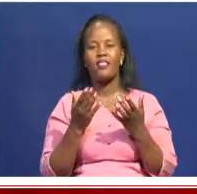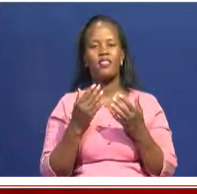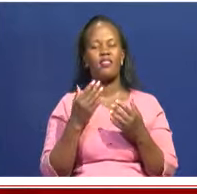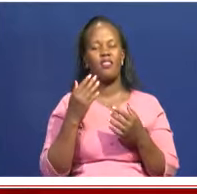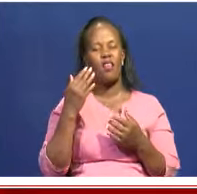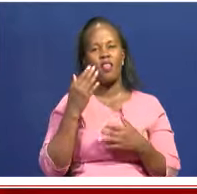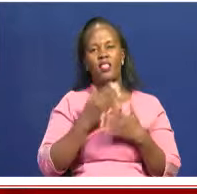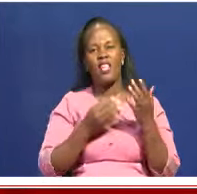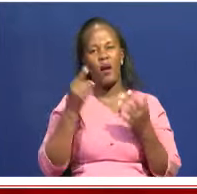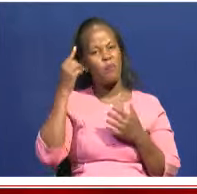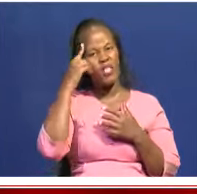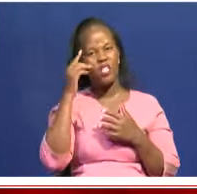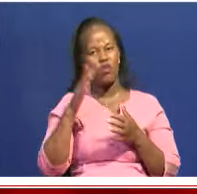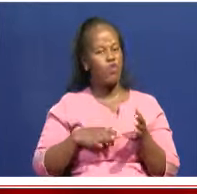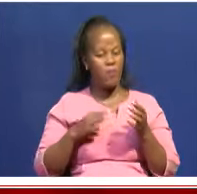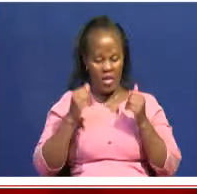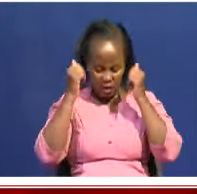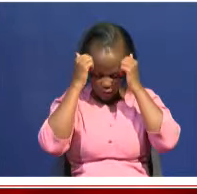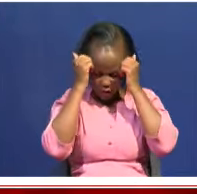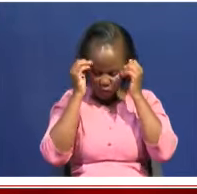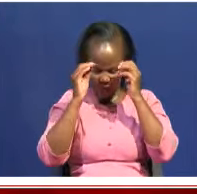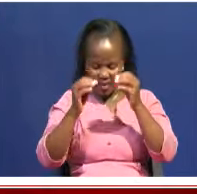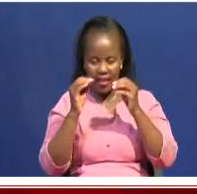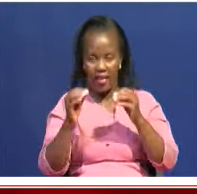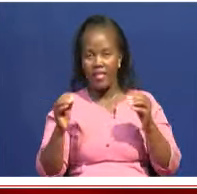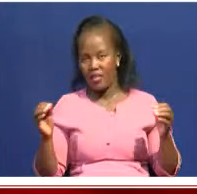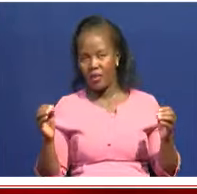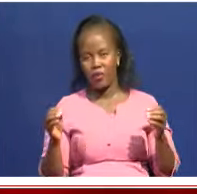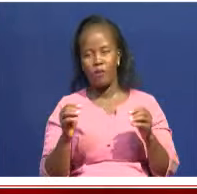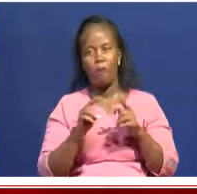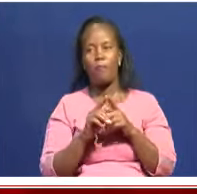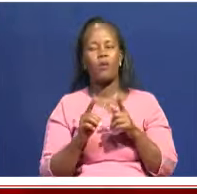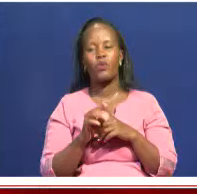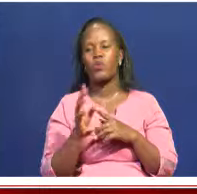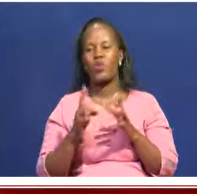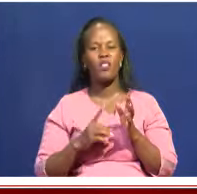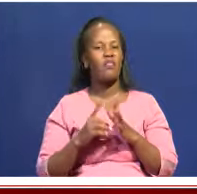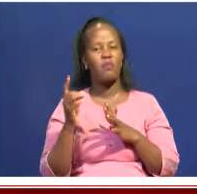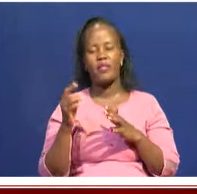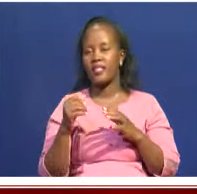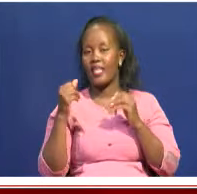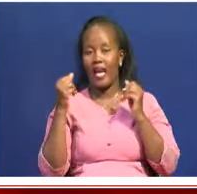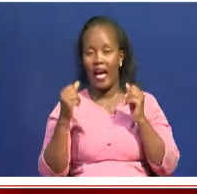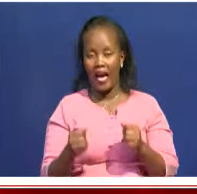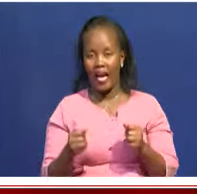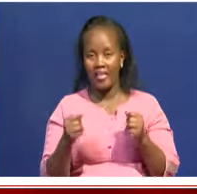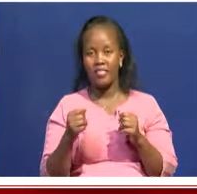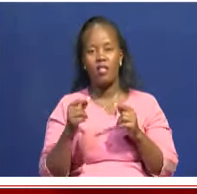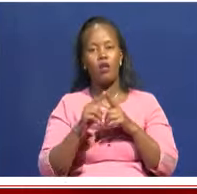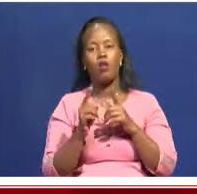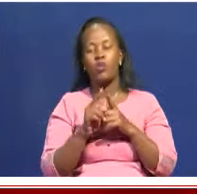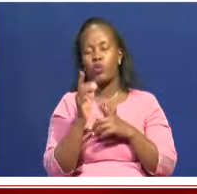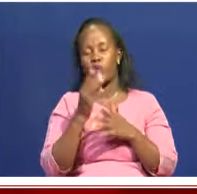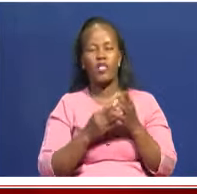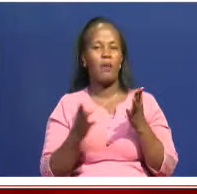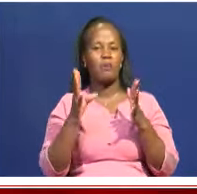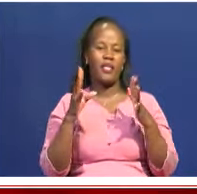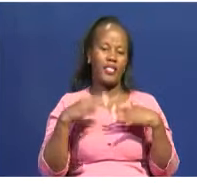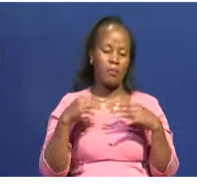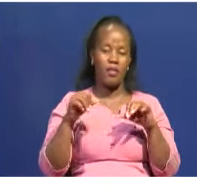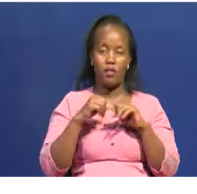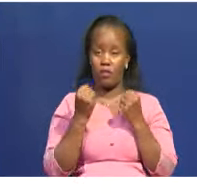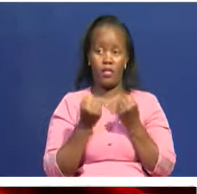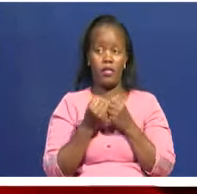women who are, you know, this patriarchy and women not developing in such a way that they'd be appreciated in society. But here I am.